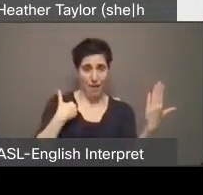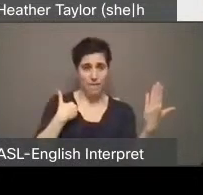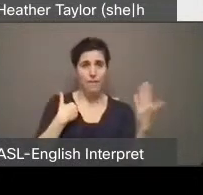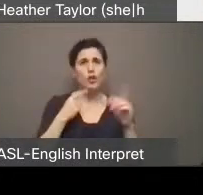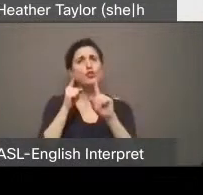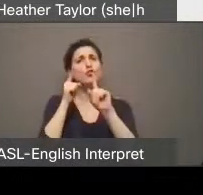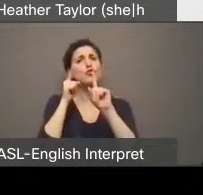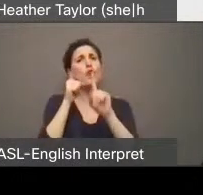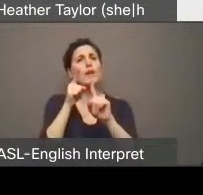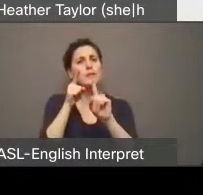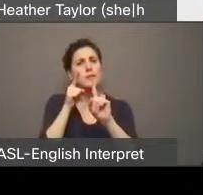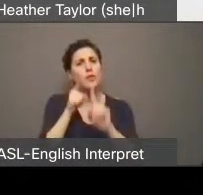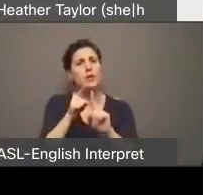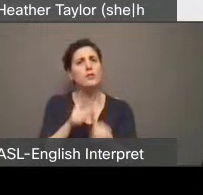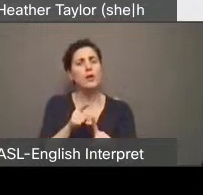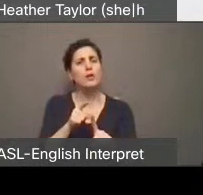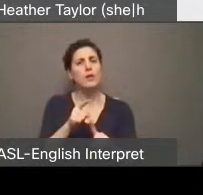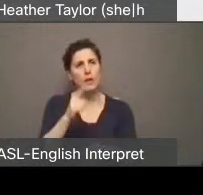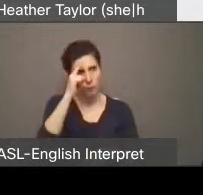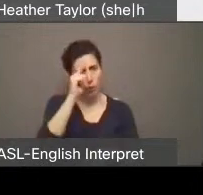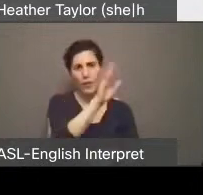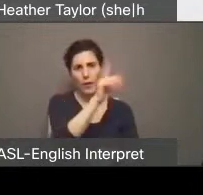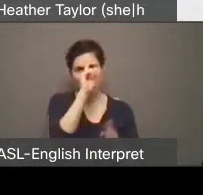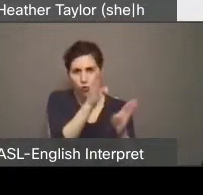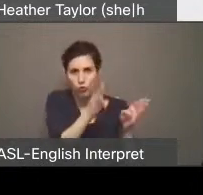presented in the existing building strategy.